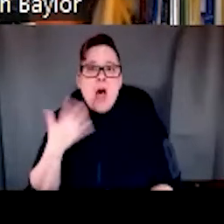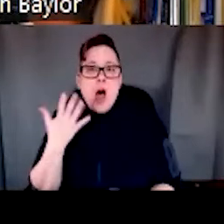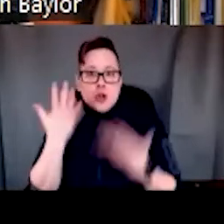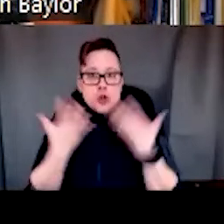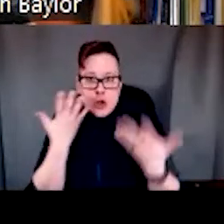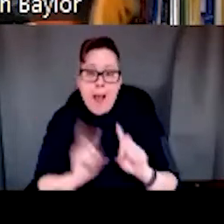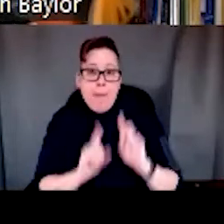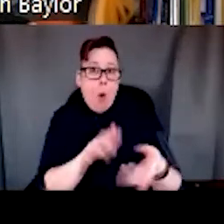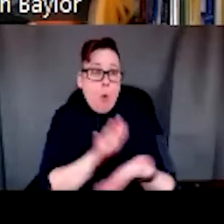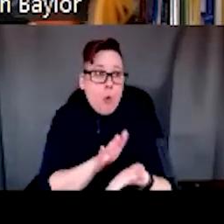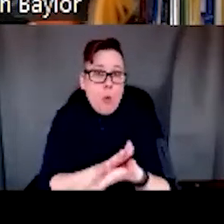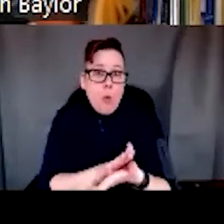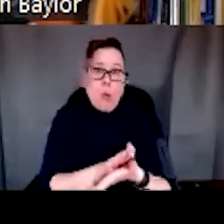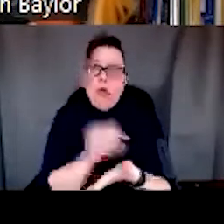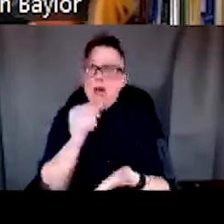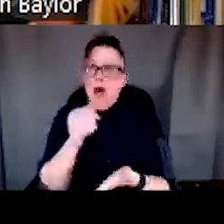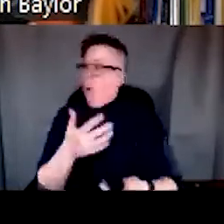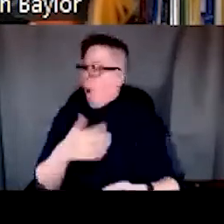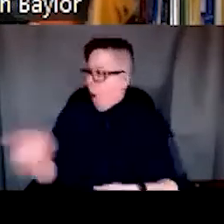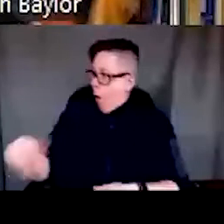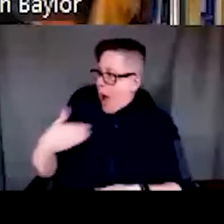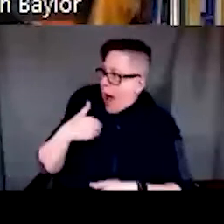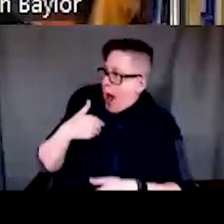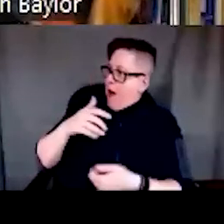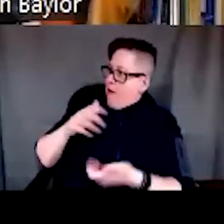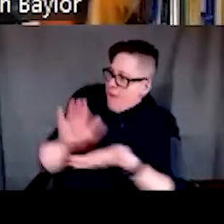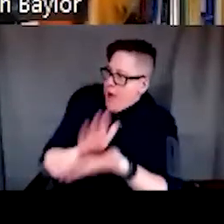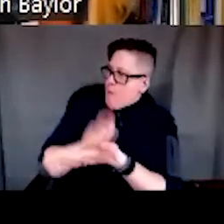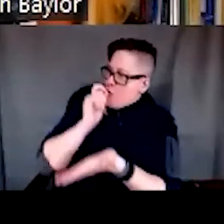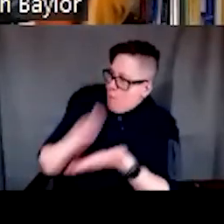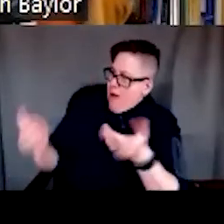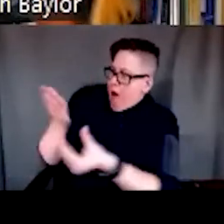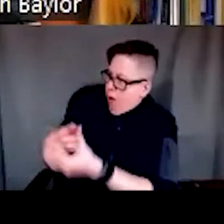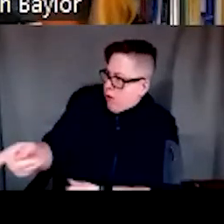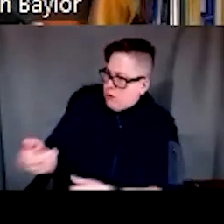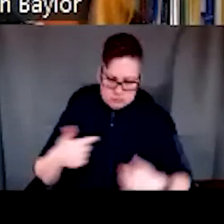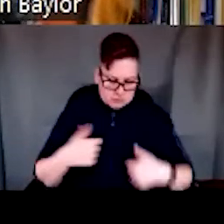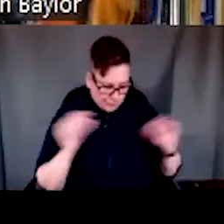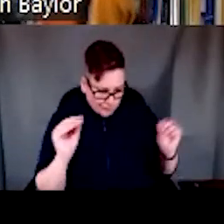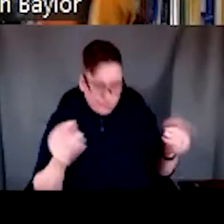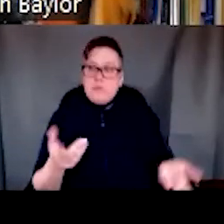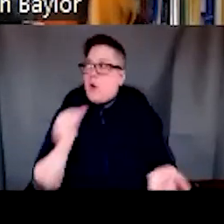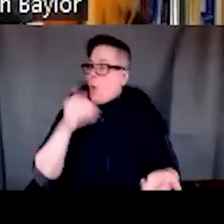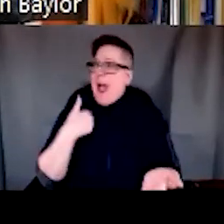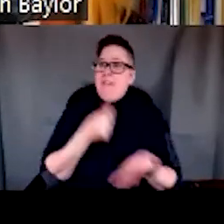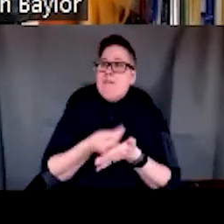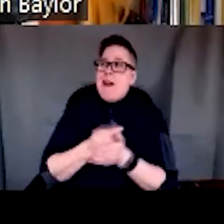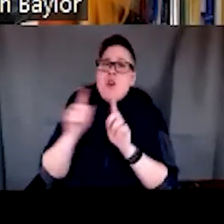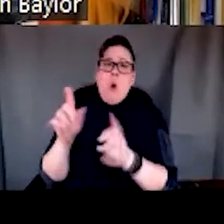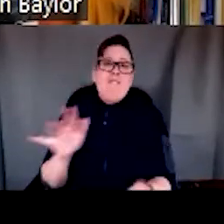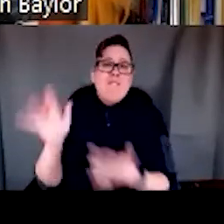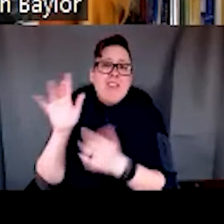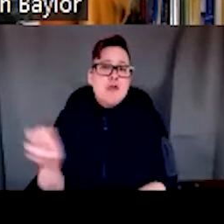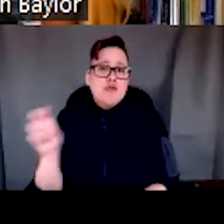at school and not have the same school supplies that their classmates had, or that they didn't have the money for the field trip, um,